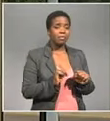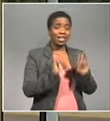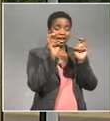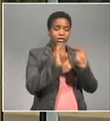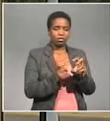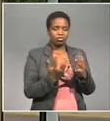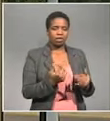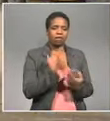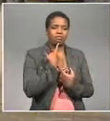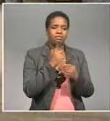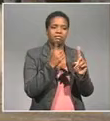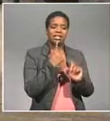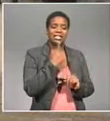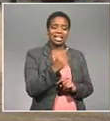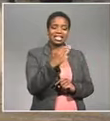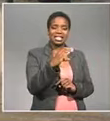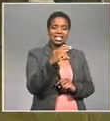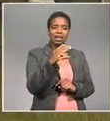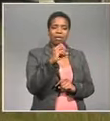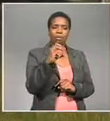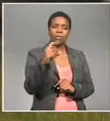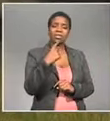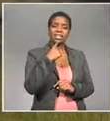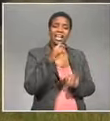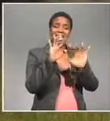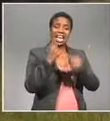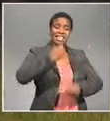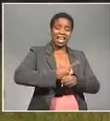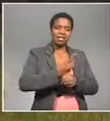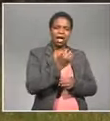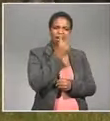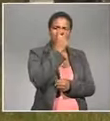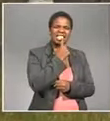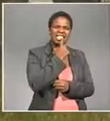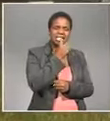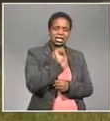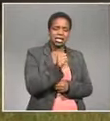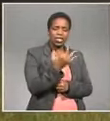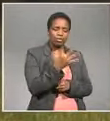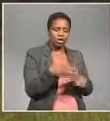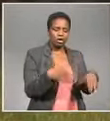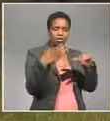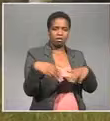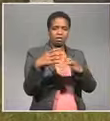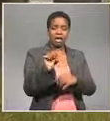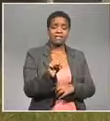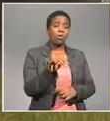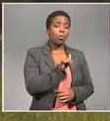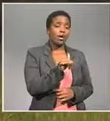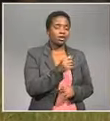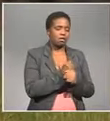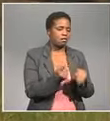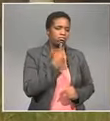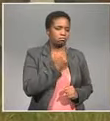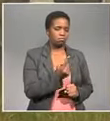today put out an announcement The COO actually said They've got less than 10 days of coal available At three of their power plants They didn't specify which